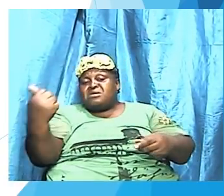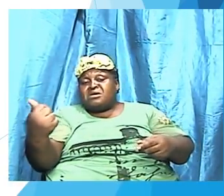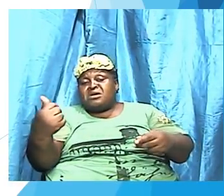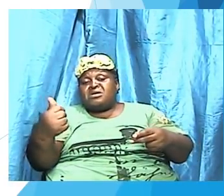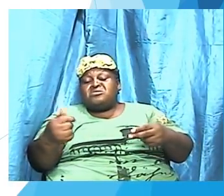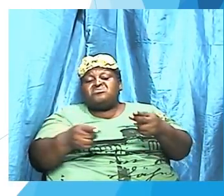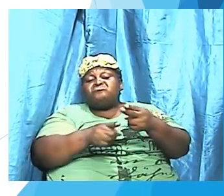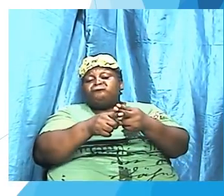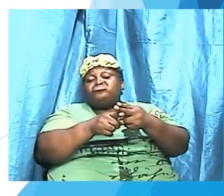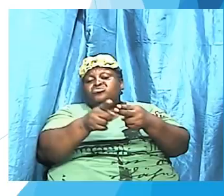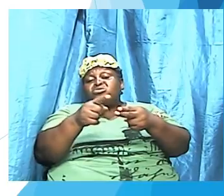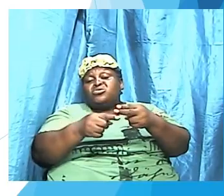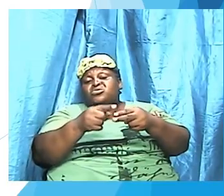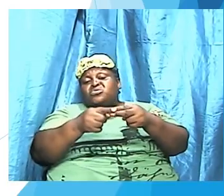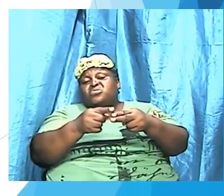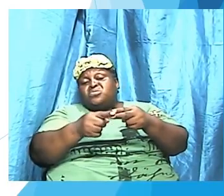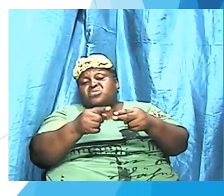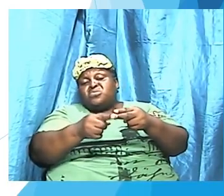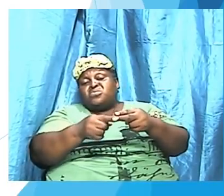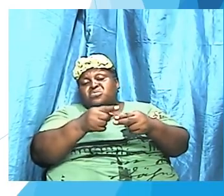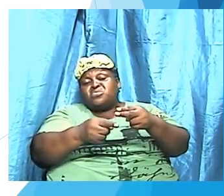edged distomos